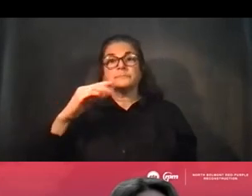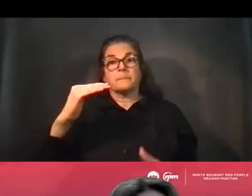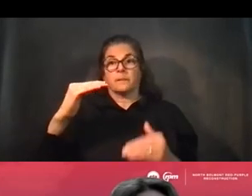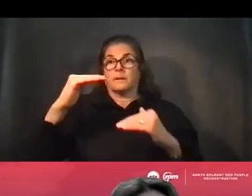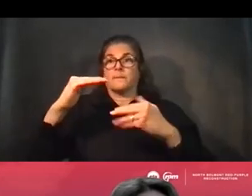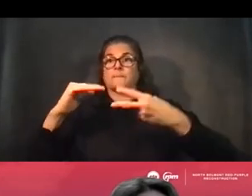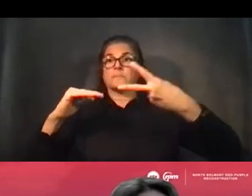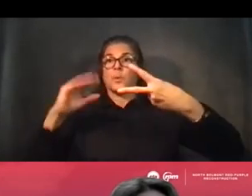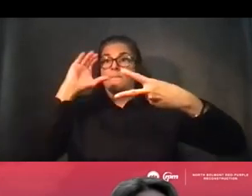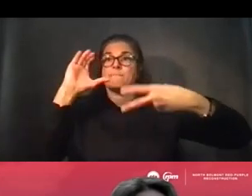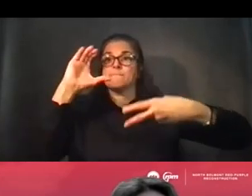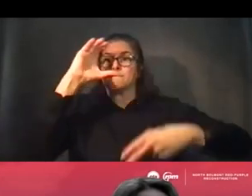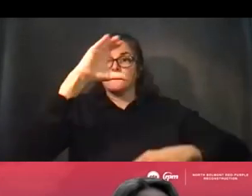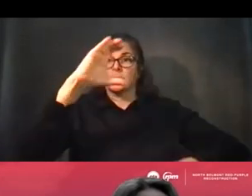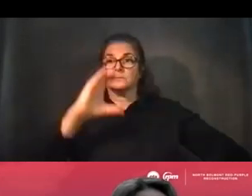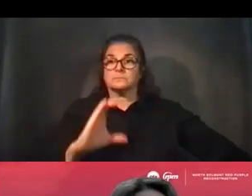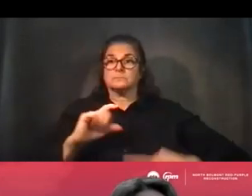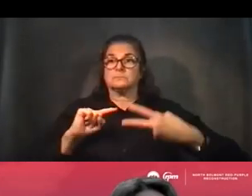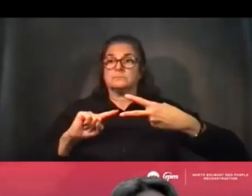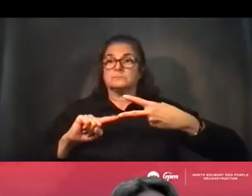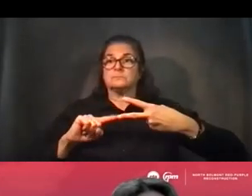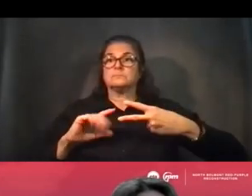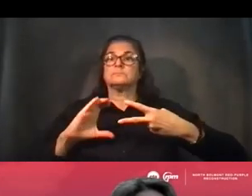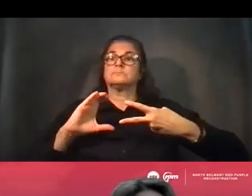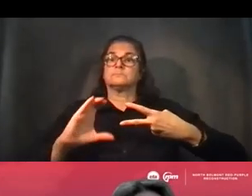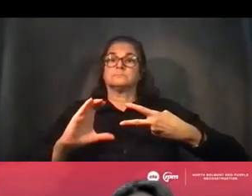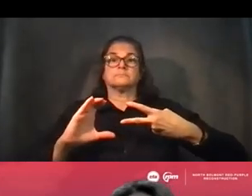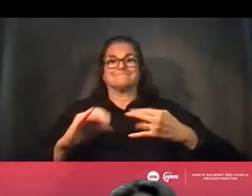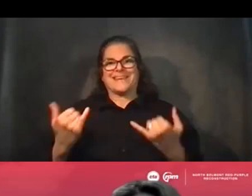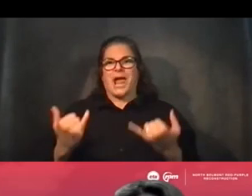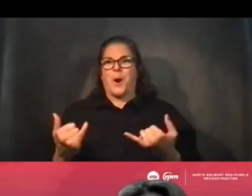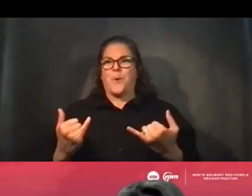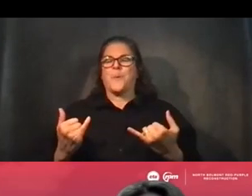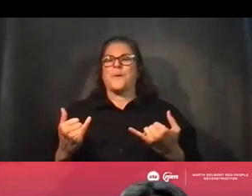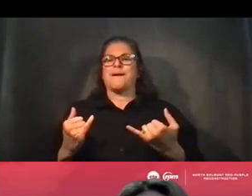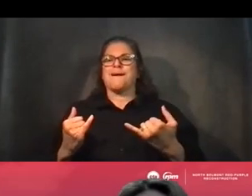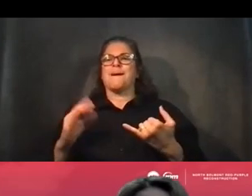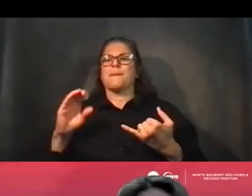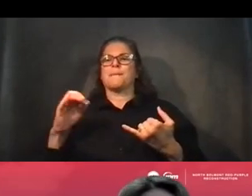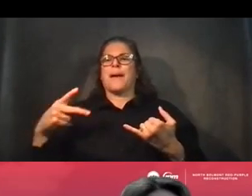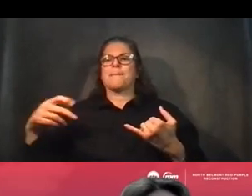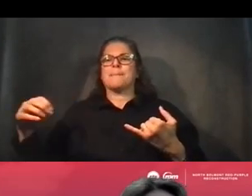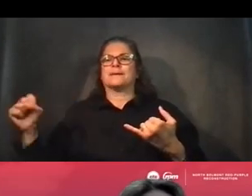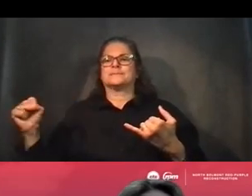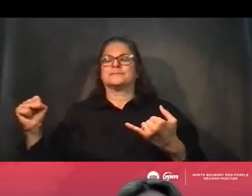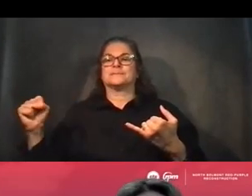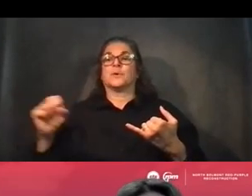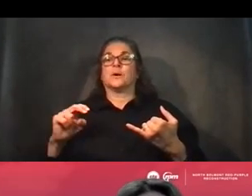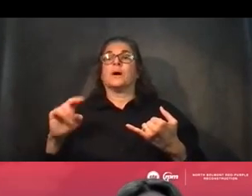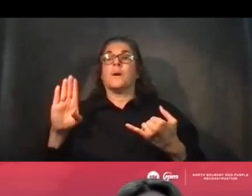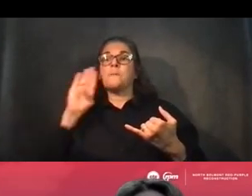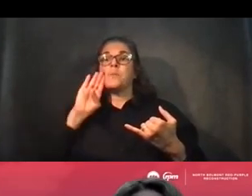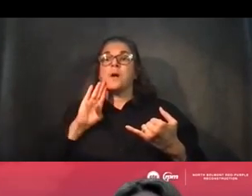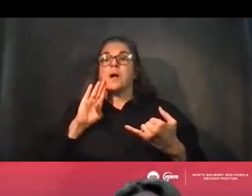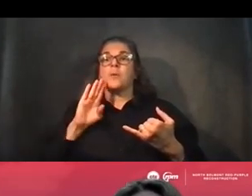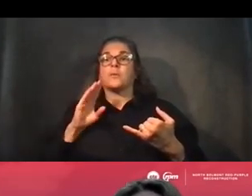a diagram of course of now how the bypass works. Our Kimball or northbound brown line trains travel